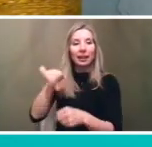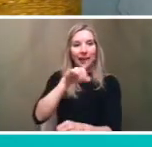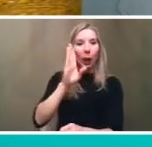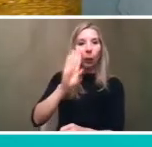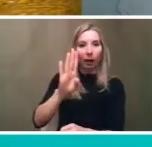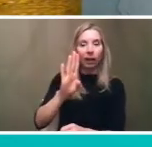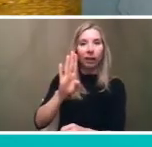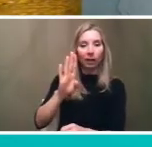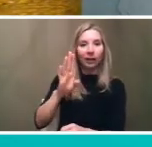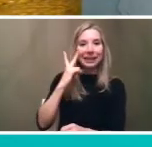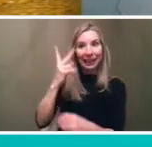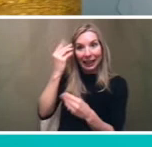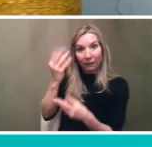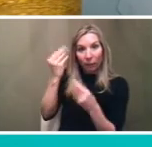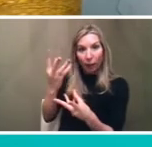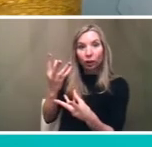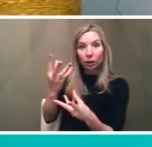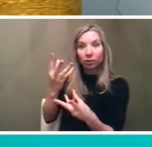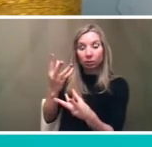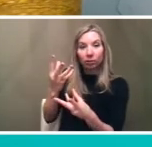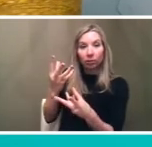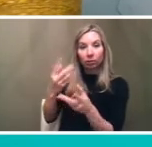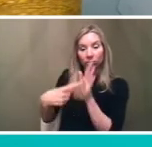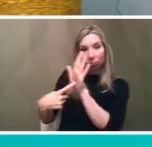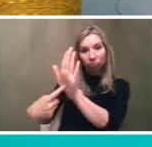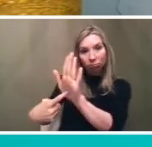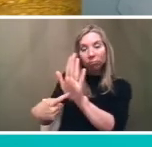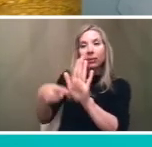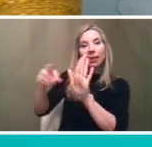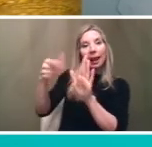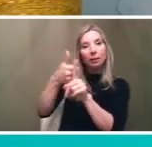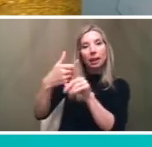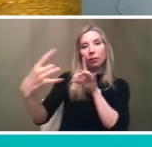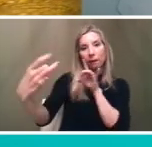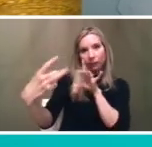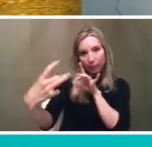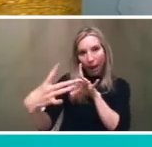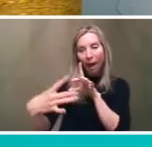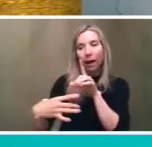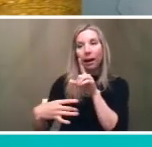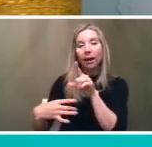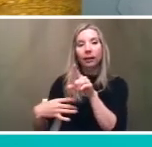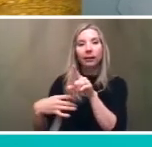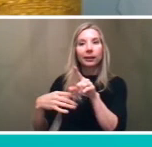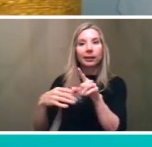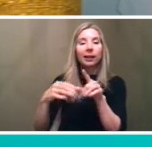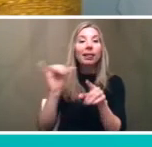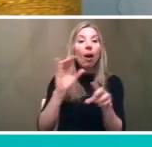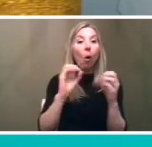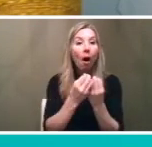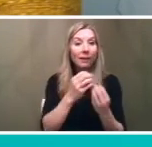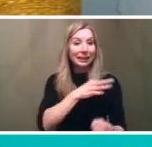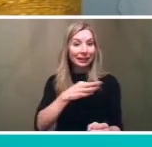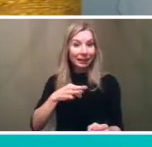the materials generated in support of this project they will get to provide feedback uh like um you know office staff as well as the public